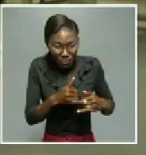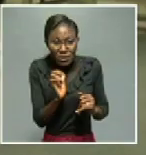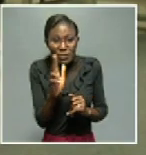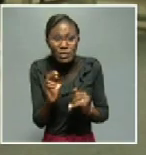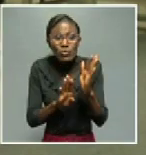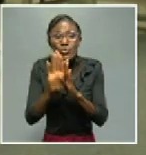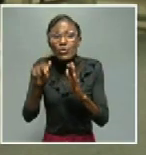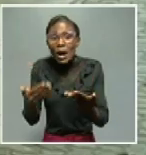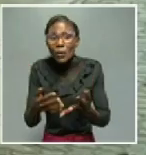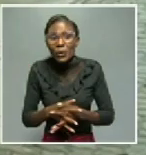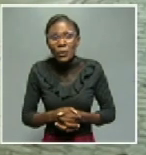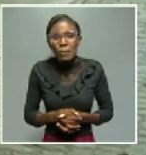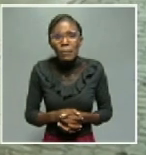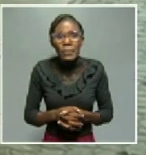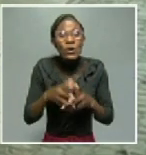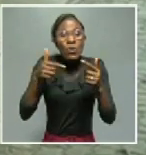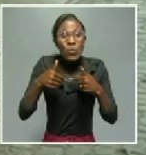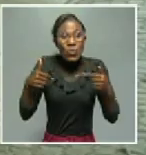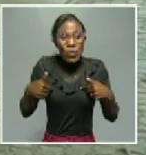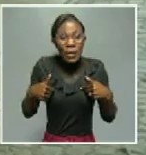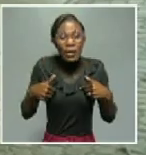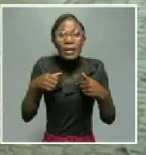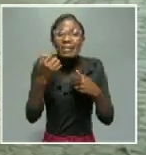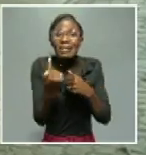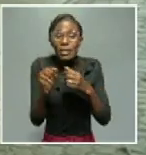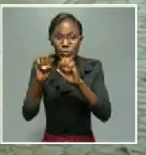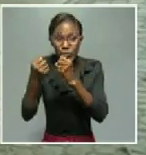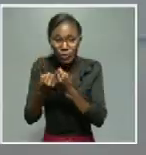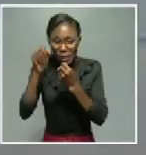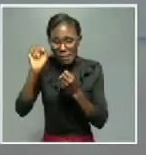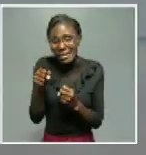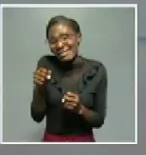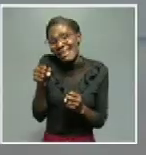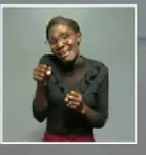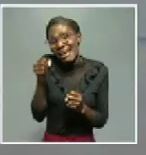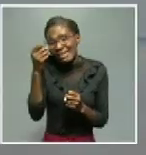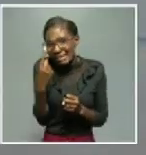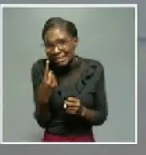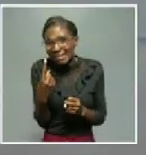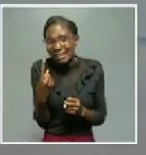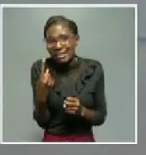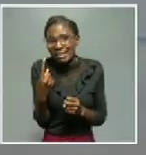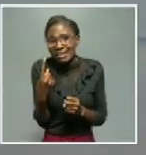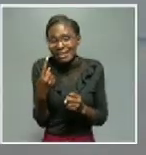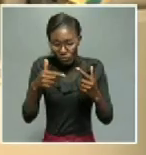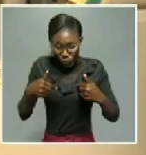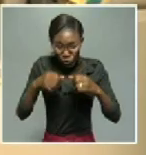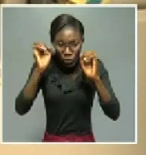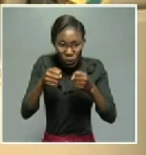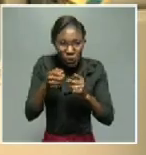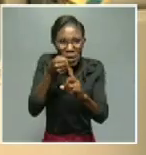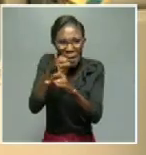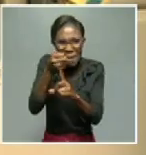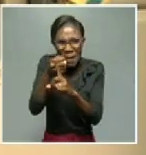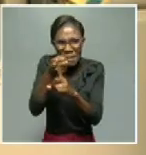responsibilities. It is whereby every institution needs to understand that through a synergical approach, we are able to mitigate the impact